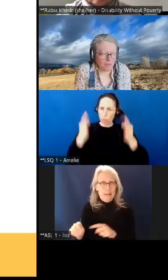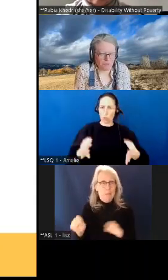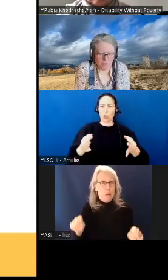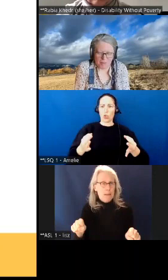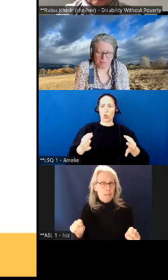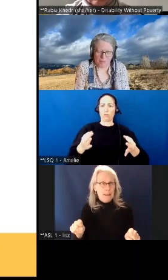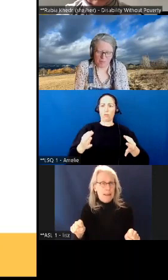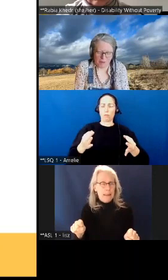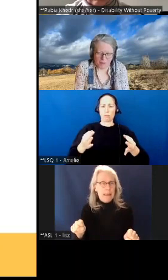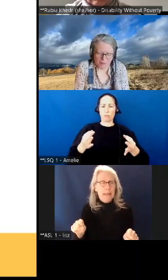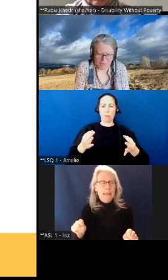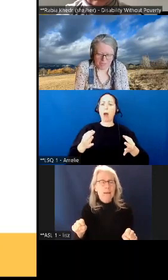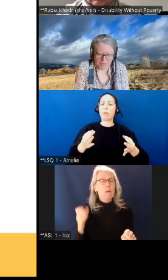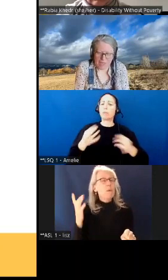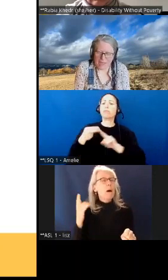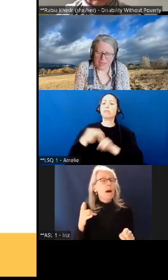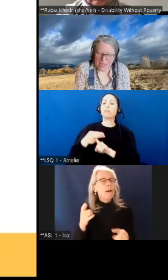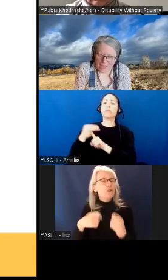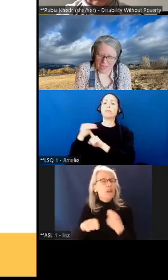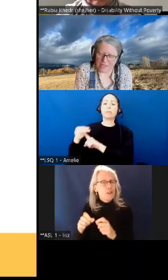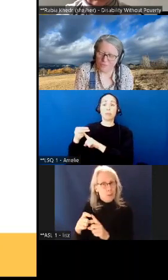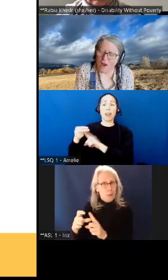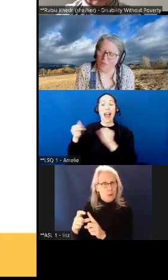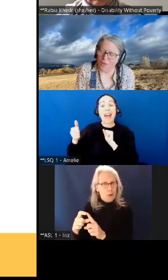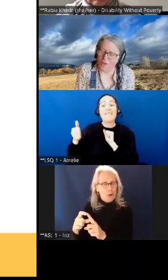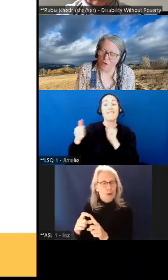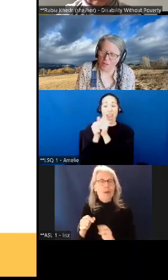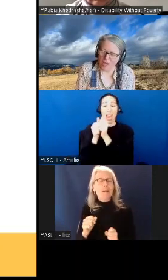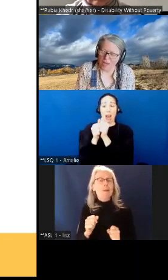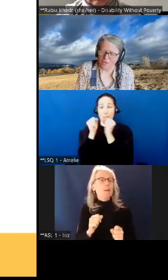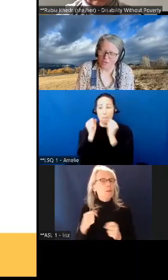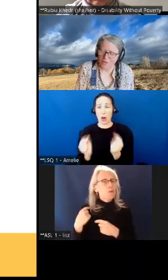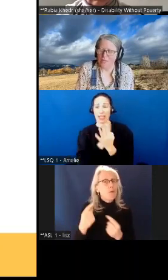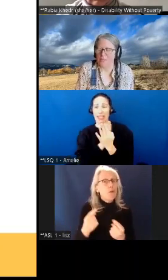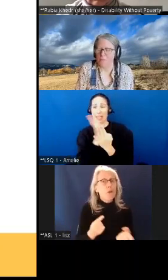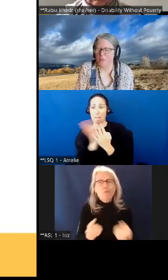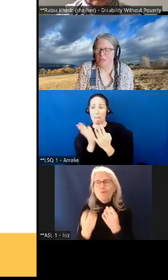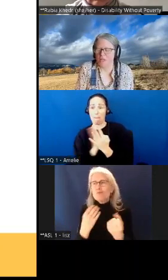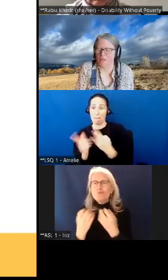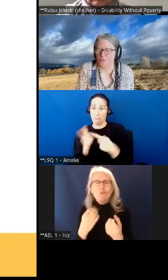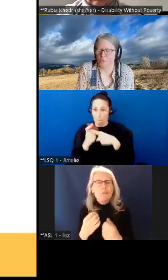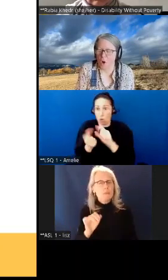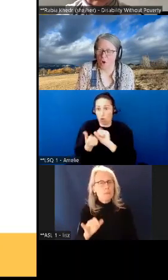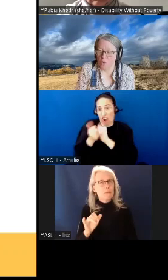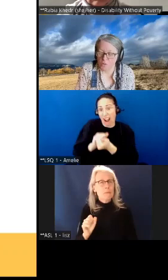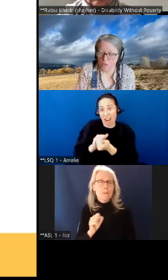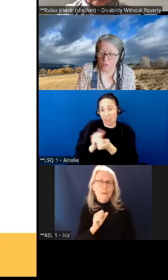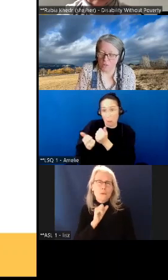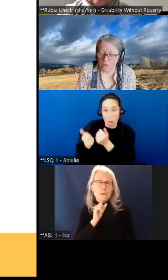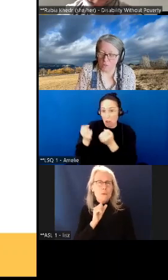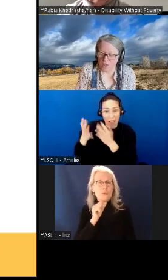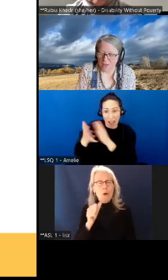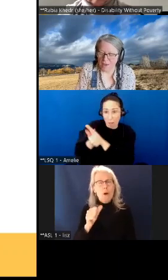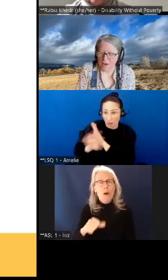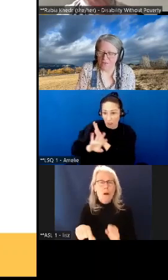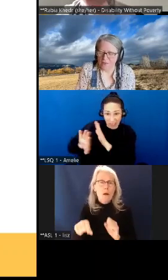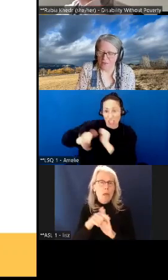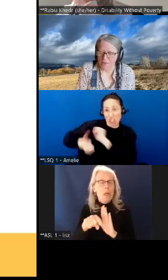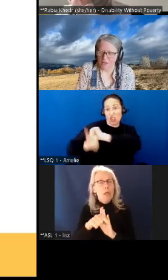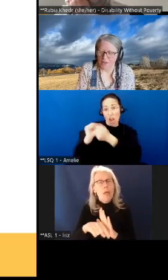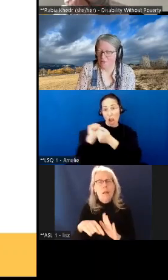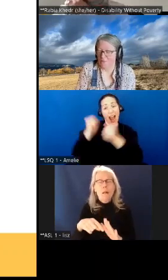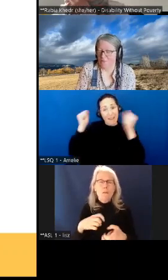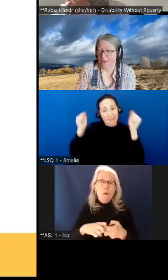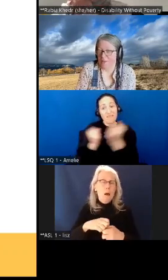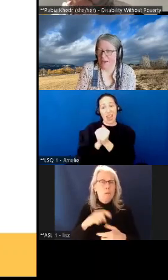hearing from people the way we did is rather than coming out of this with a list of woes we came out